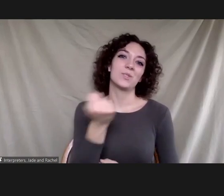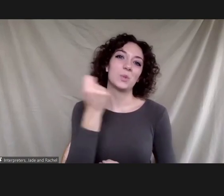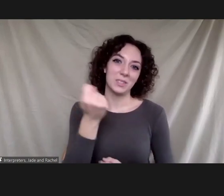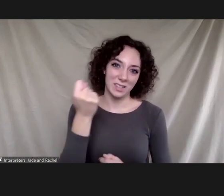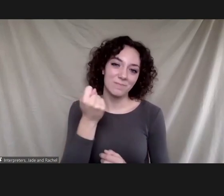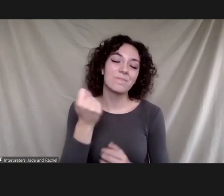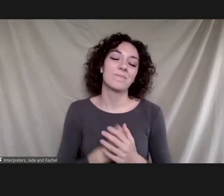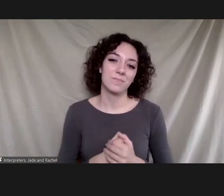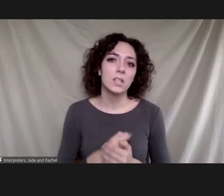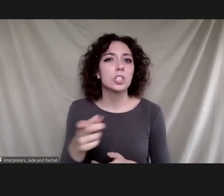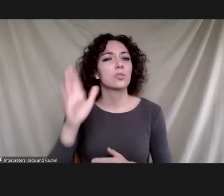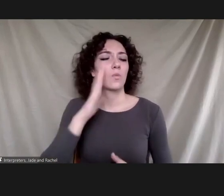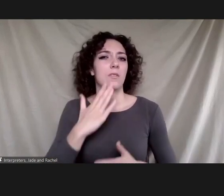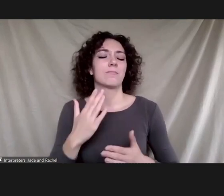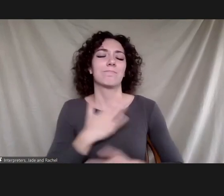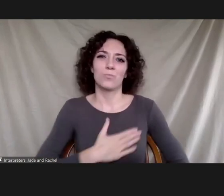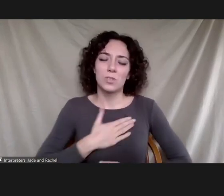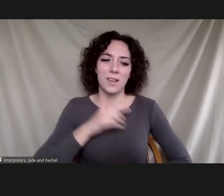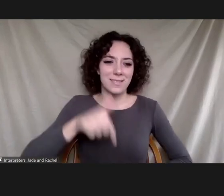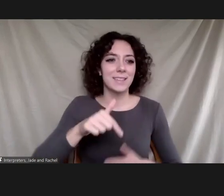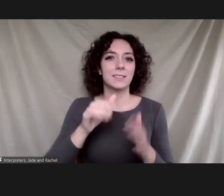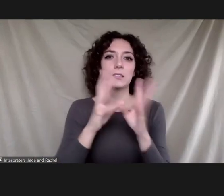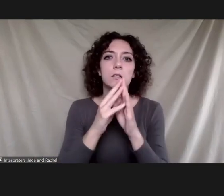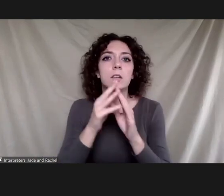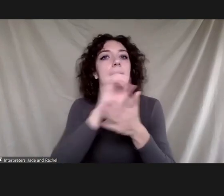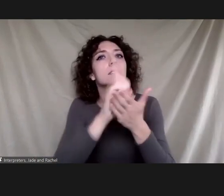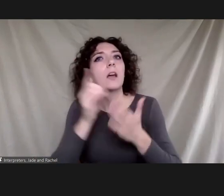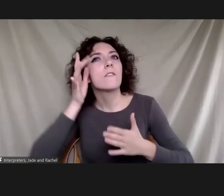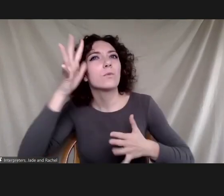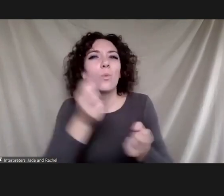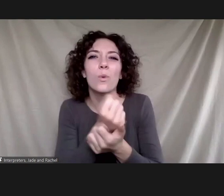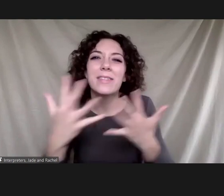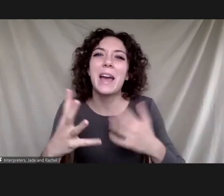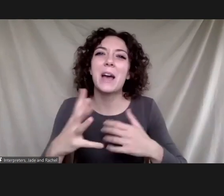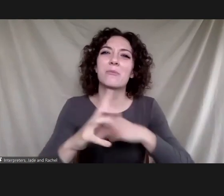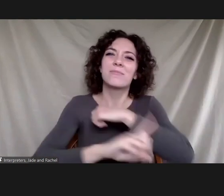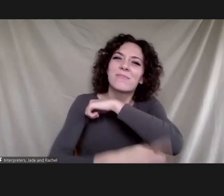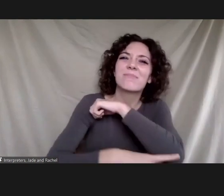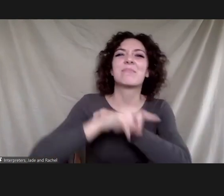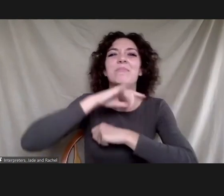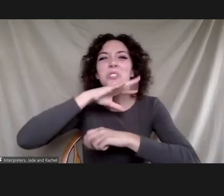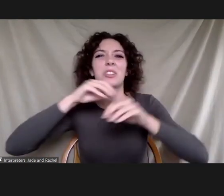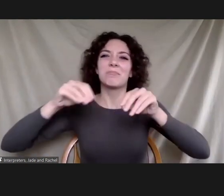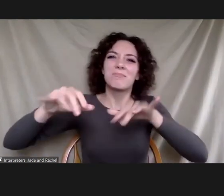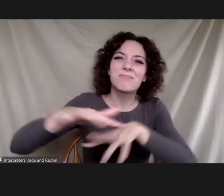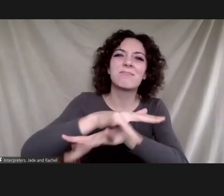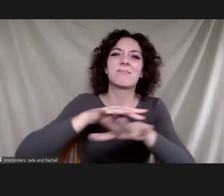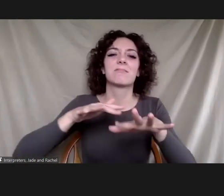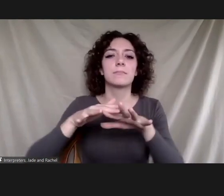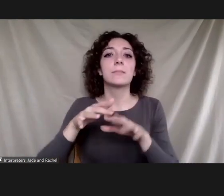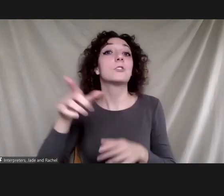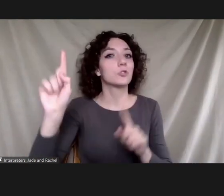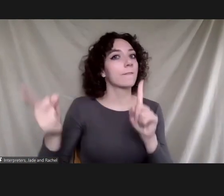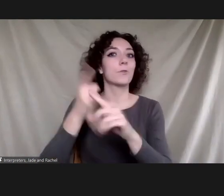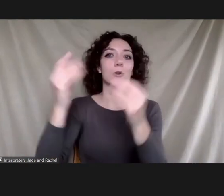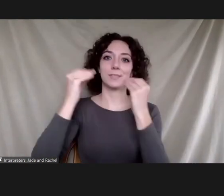appreciated this session on designing a future without pollution or waste she was one of the first to teach me about the environment i